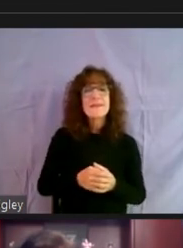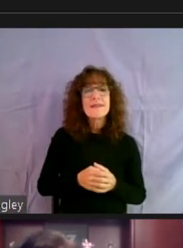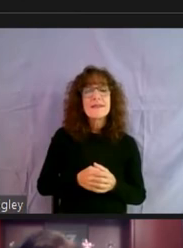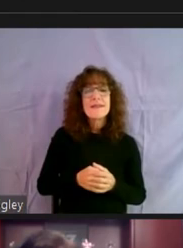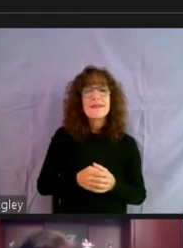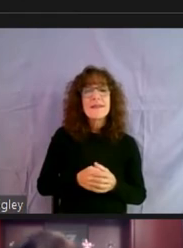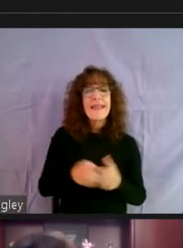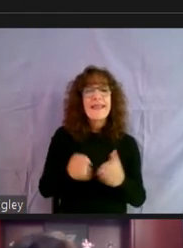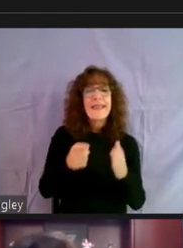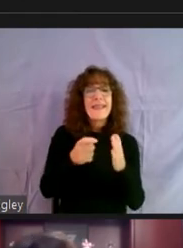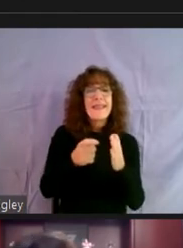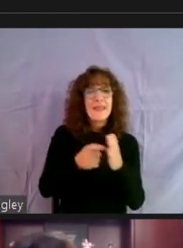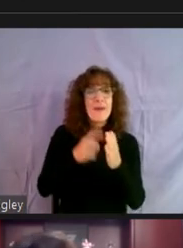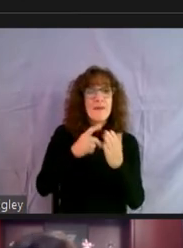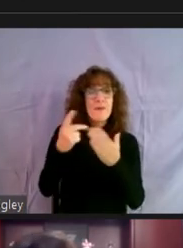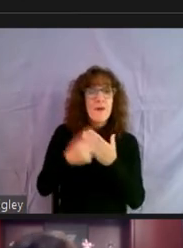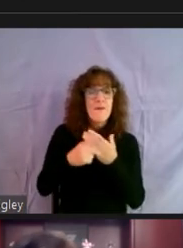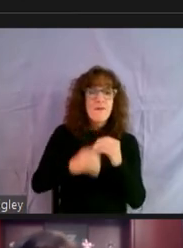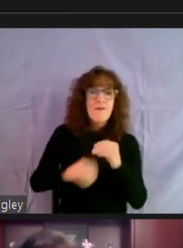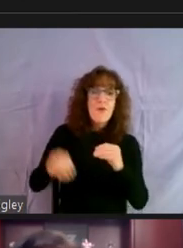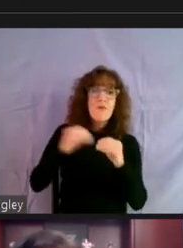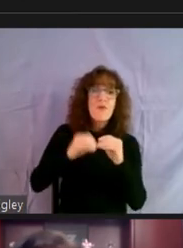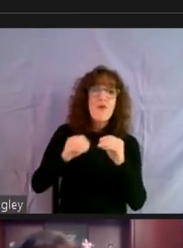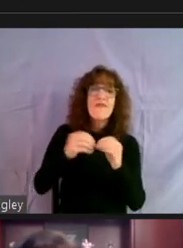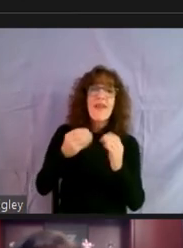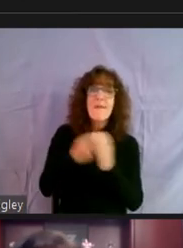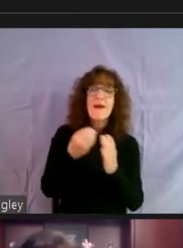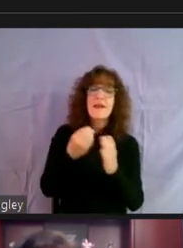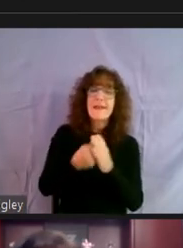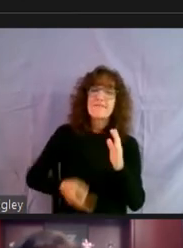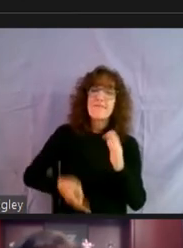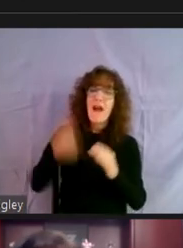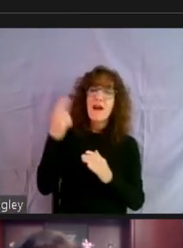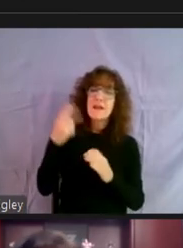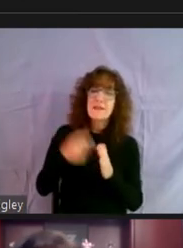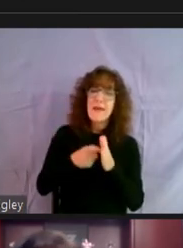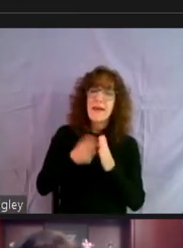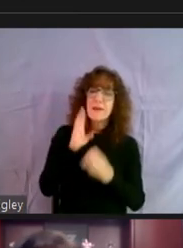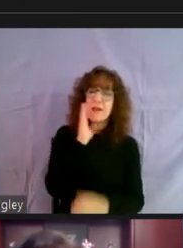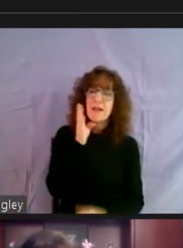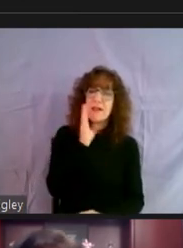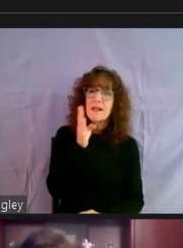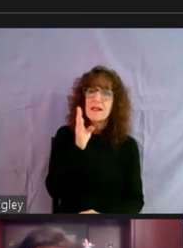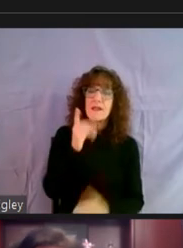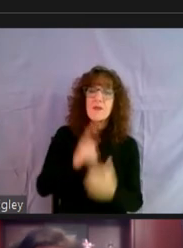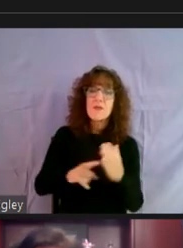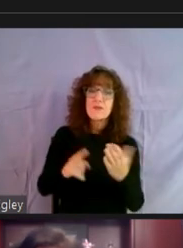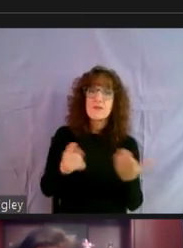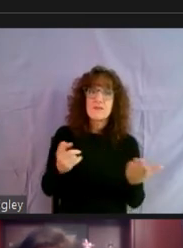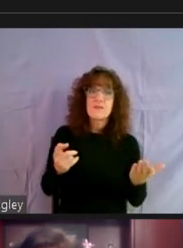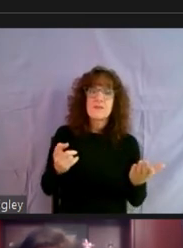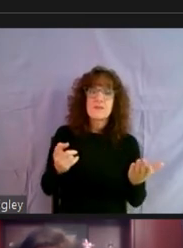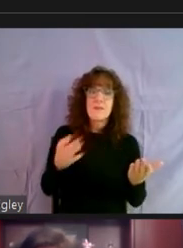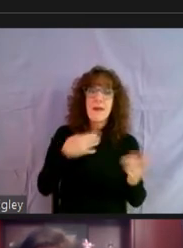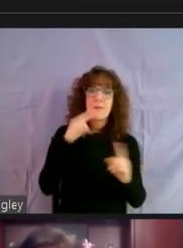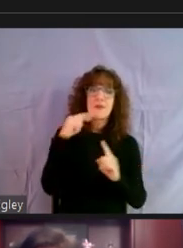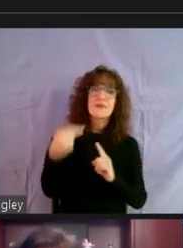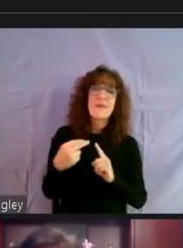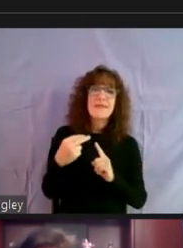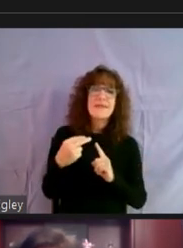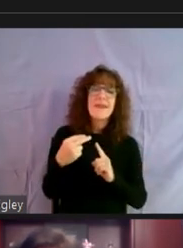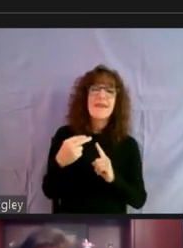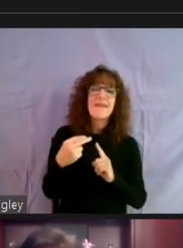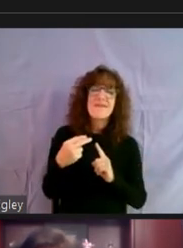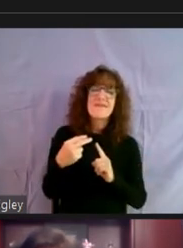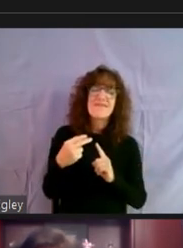in this program for more and more of that money will be high. And, um, from where I'm sitting, there's nothing really